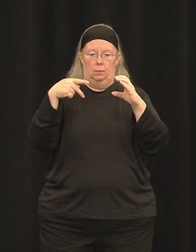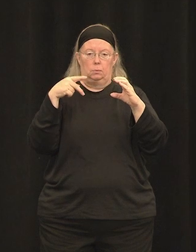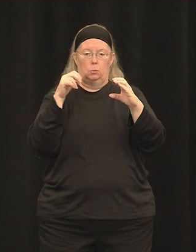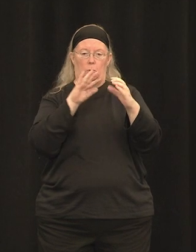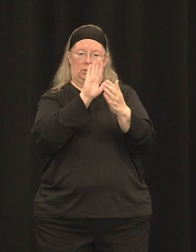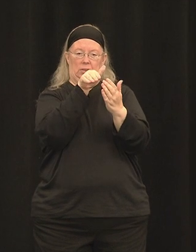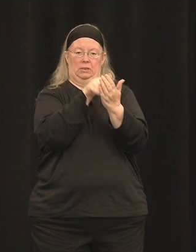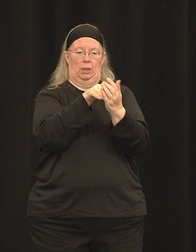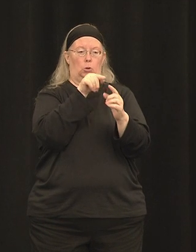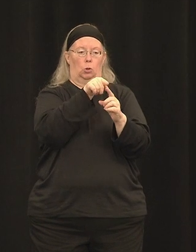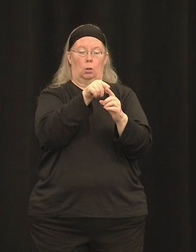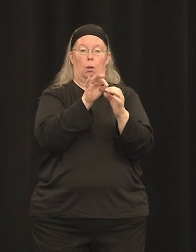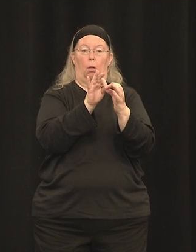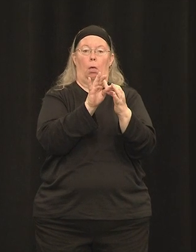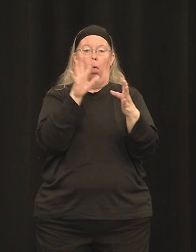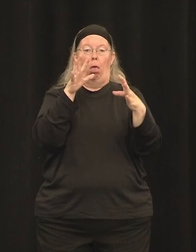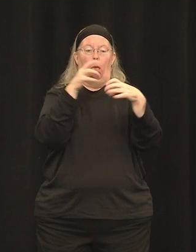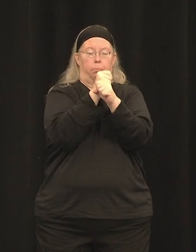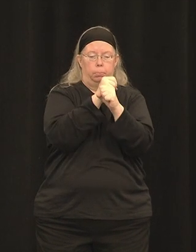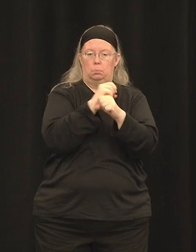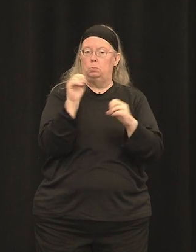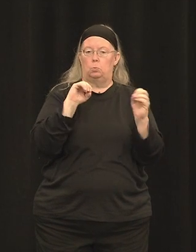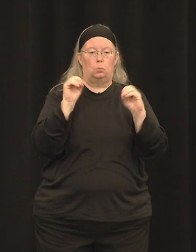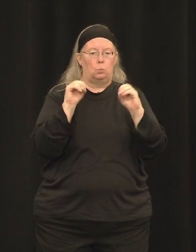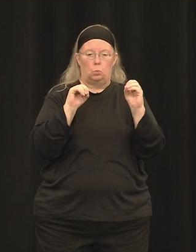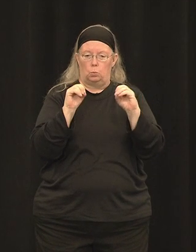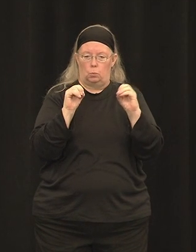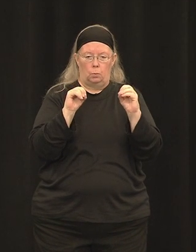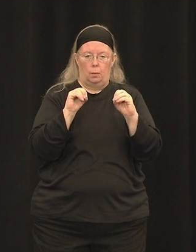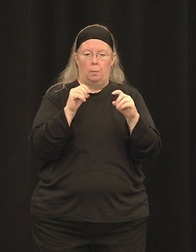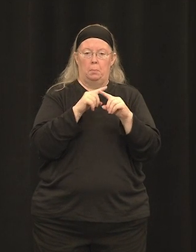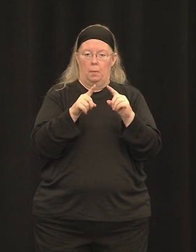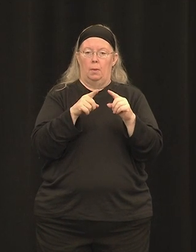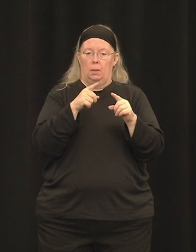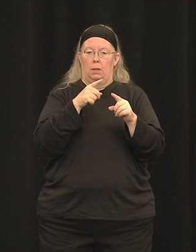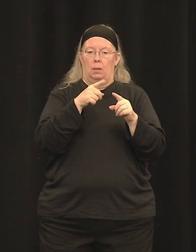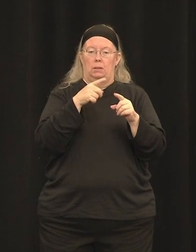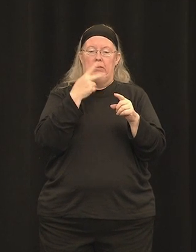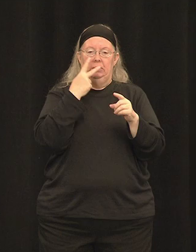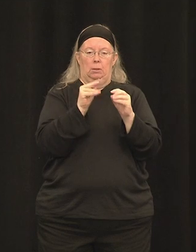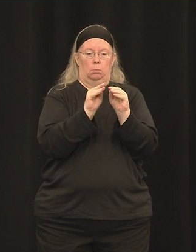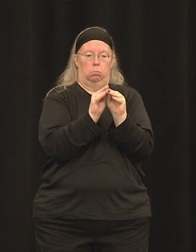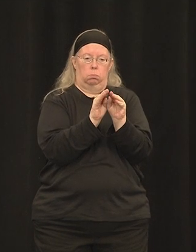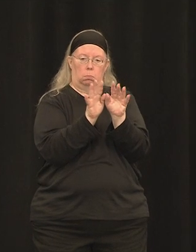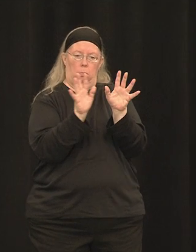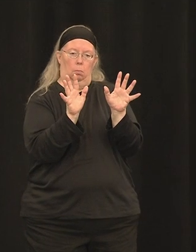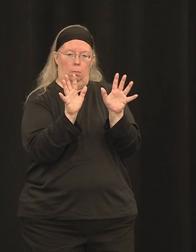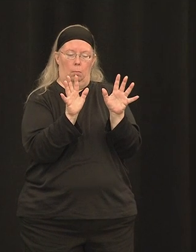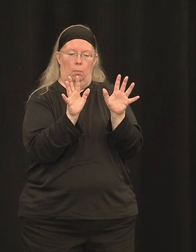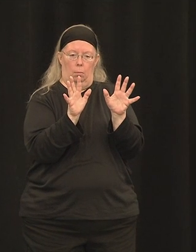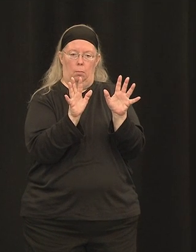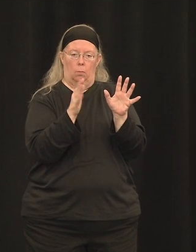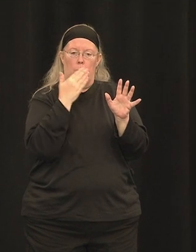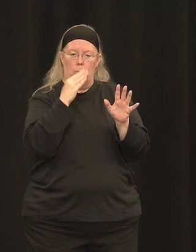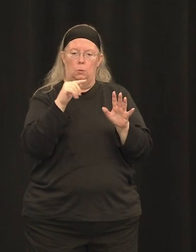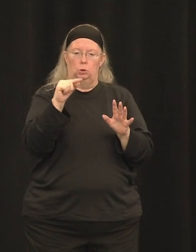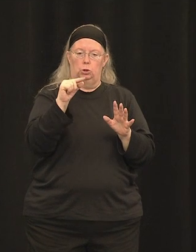during the surgery, yet we're getting extremely efficient transduction or gene expression in those central photoreceptors.